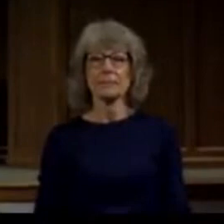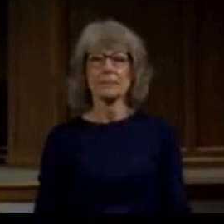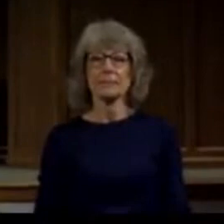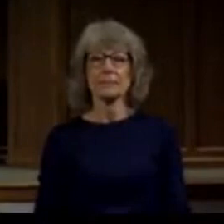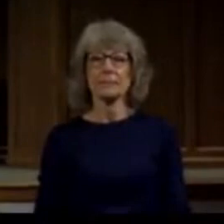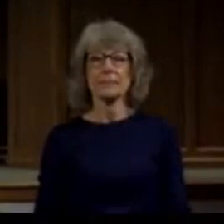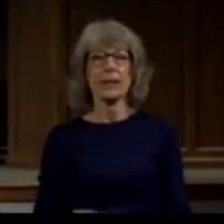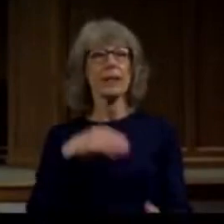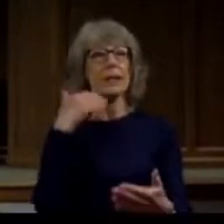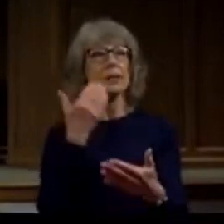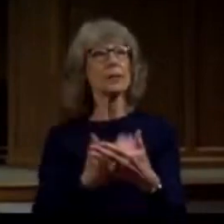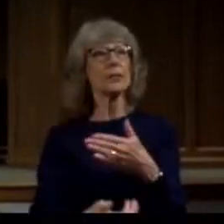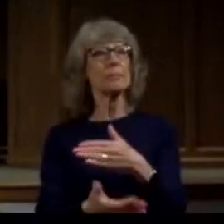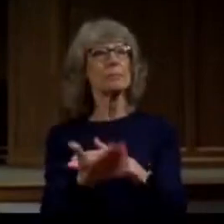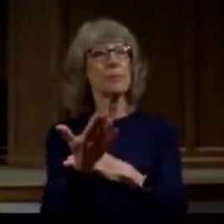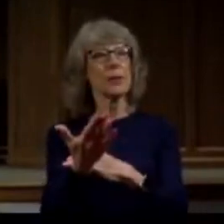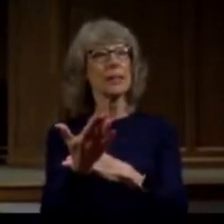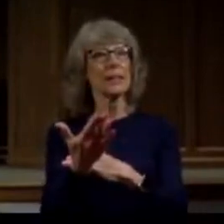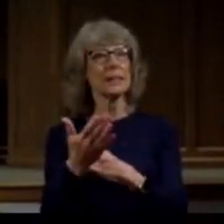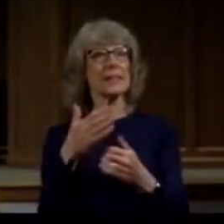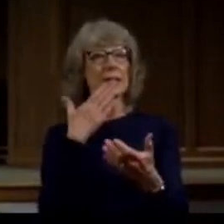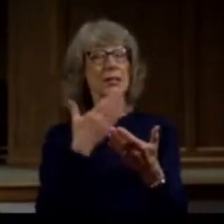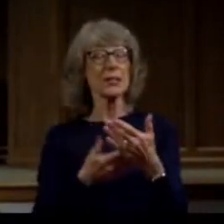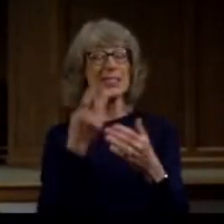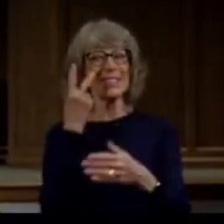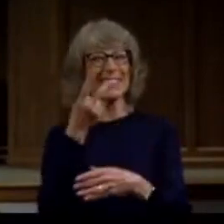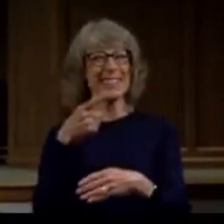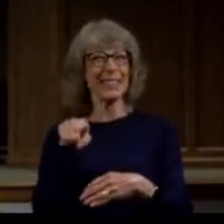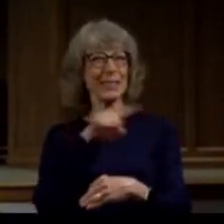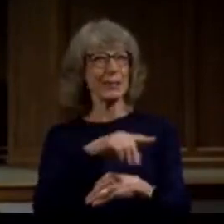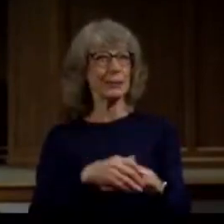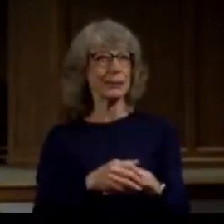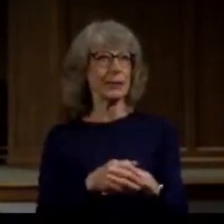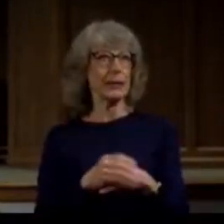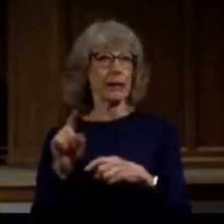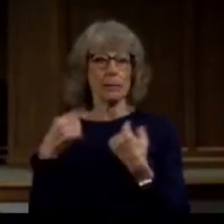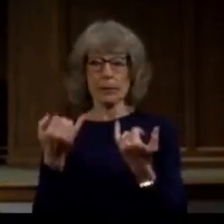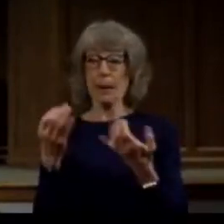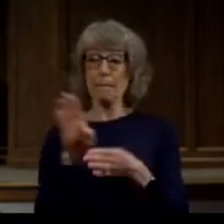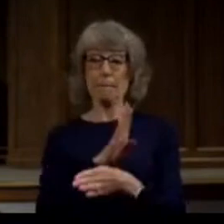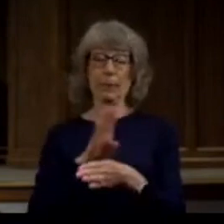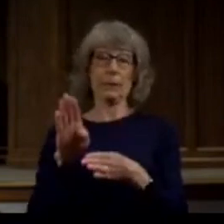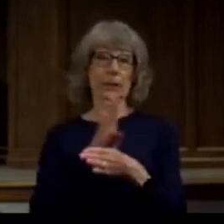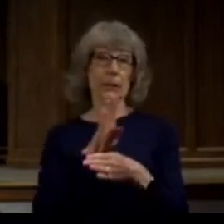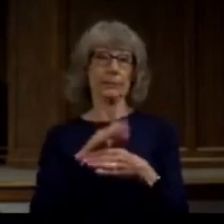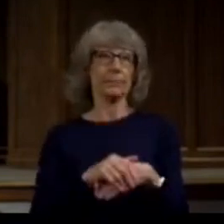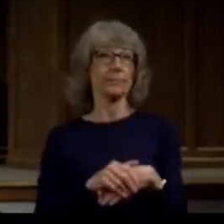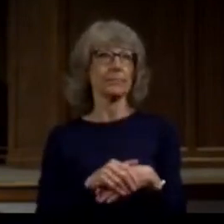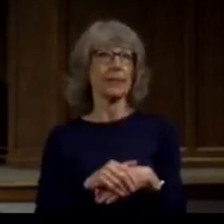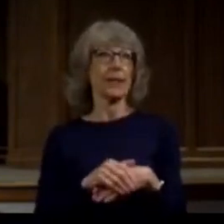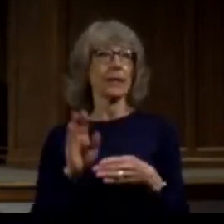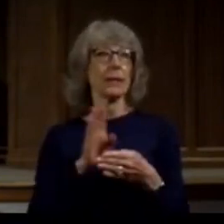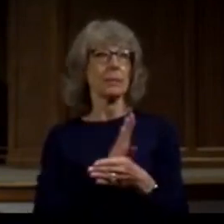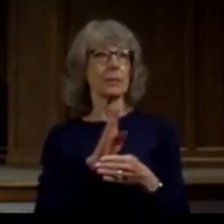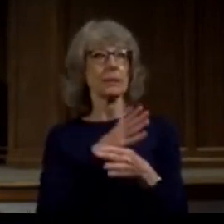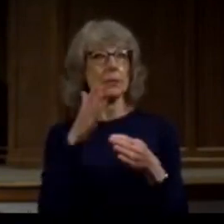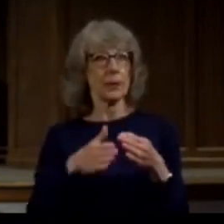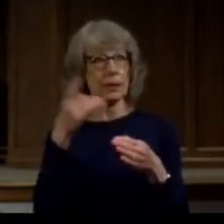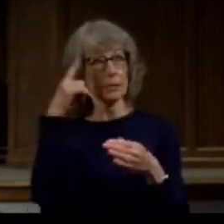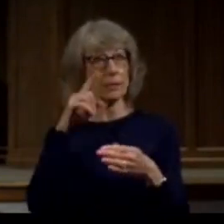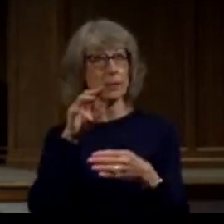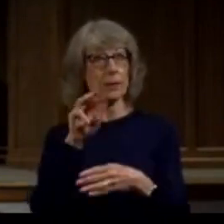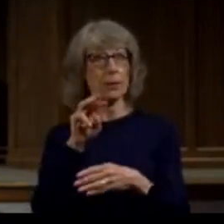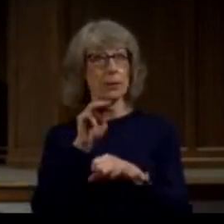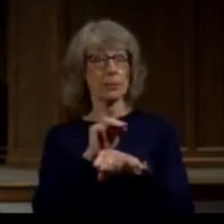Well, good morning. It is good to see you. This has been a busy week and a busy weekend for Memorial Road. We